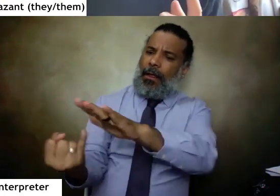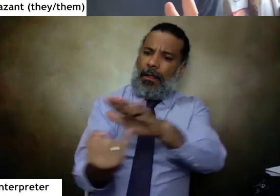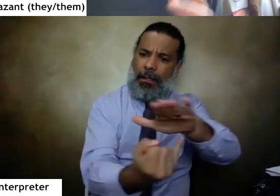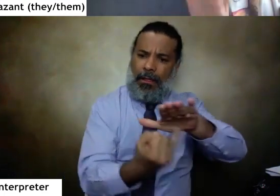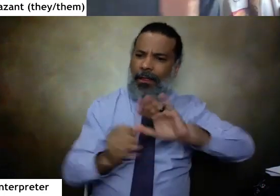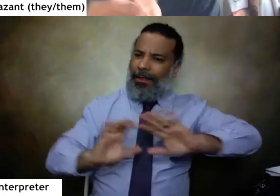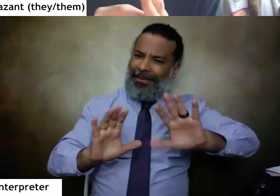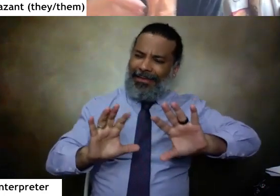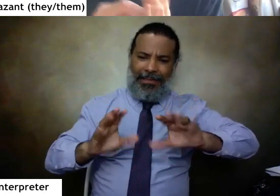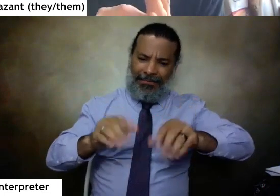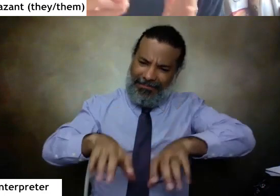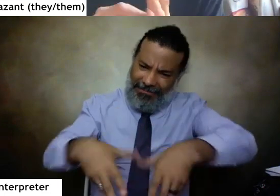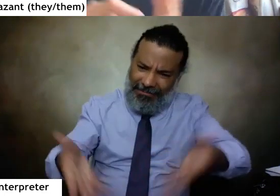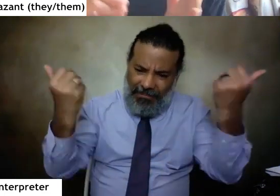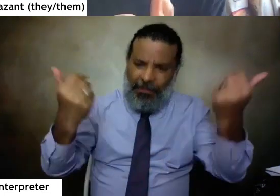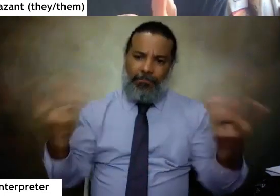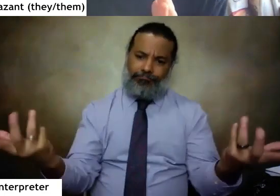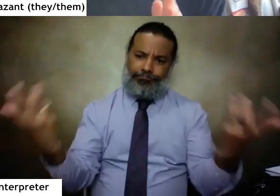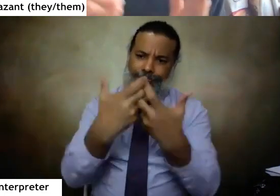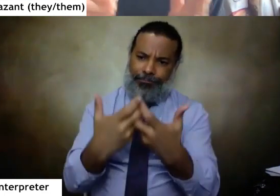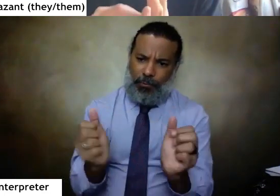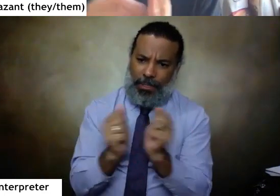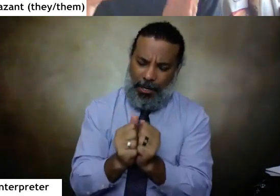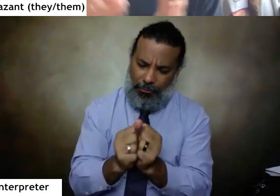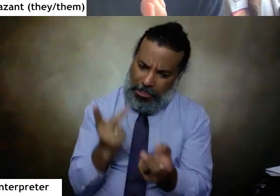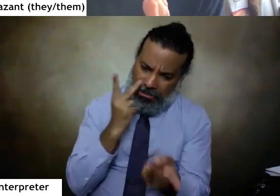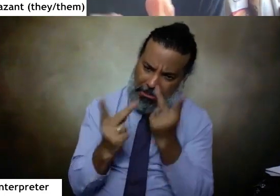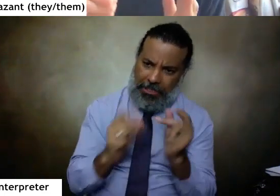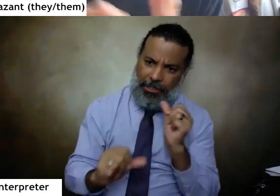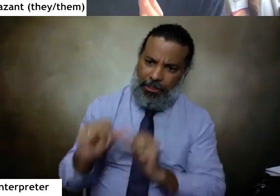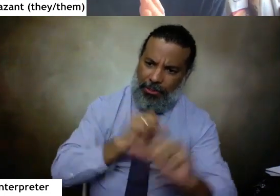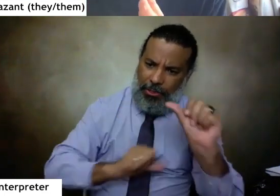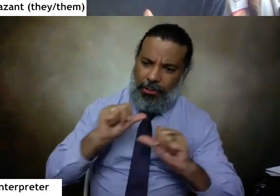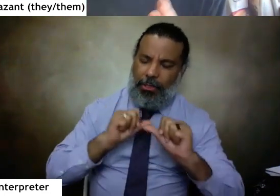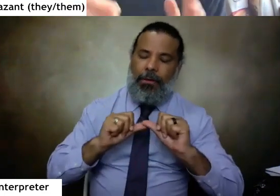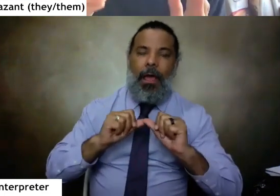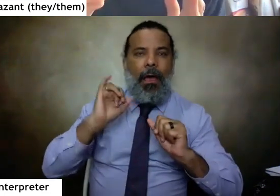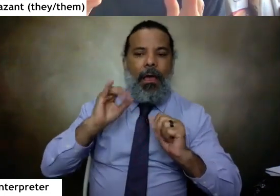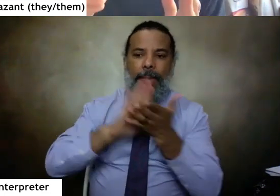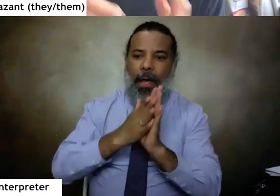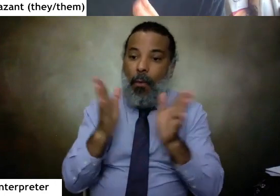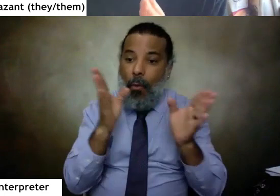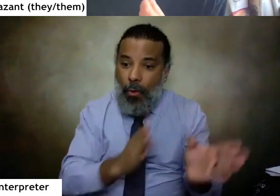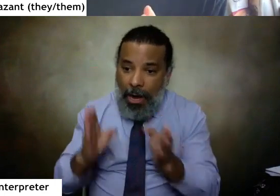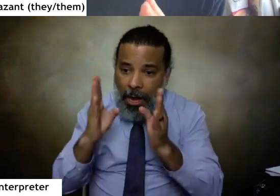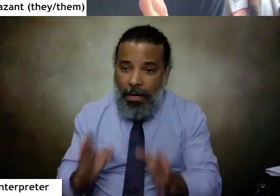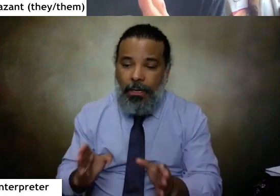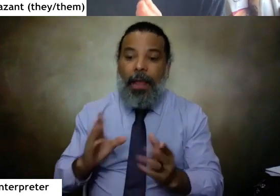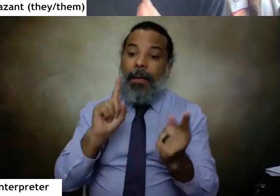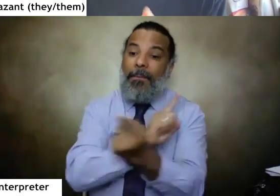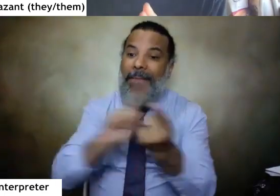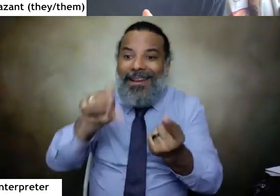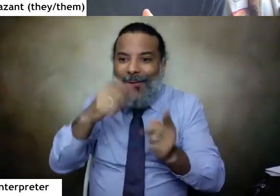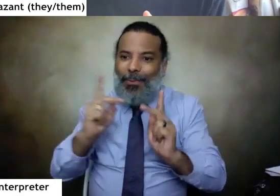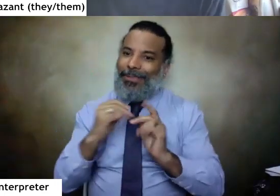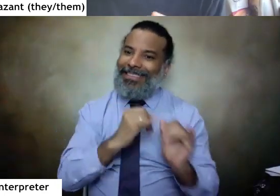many of these students and plug them into the national network so they could get skilled up as organizers and meet other youth who are doing